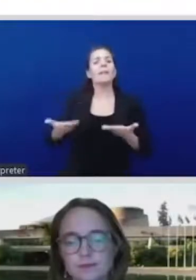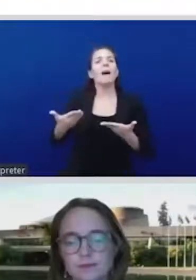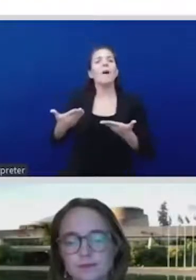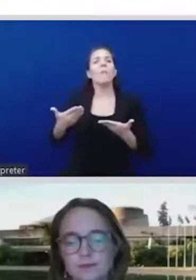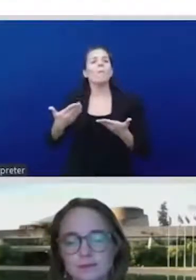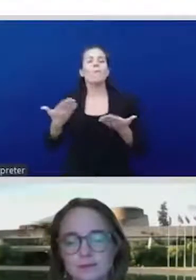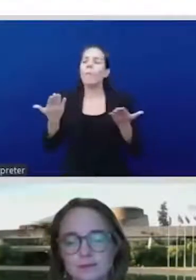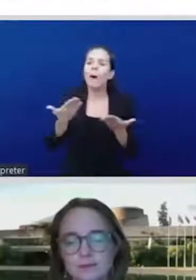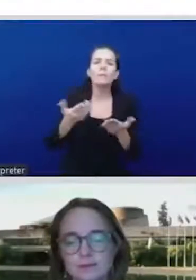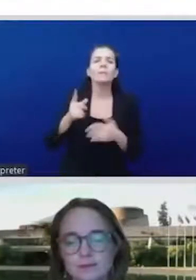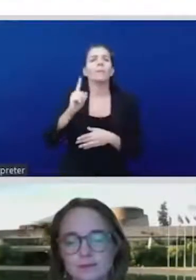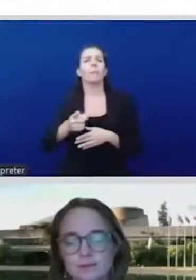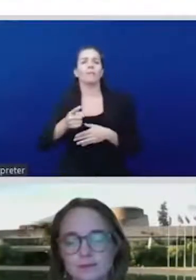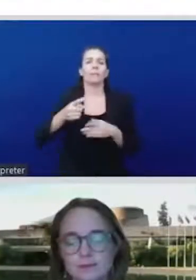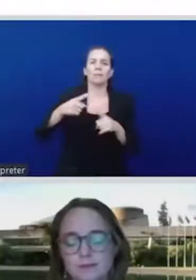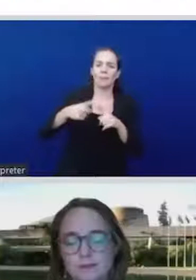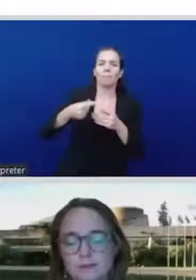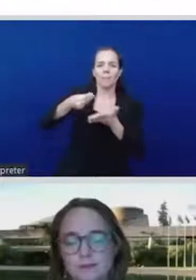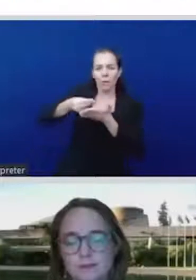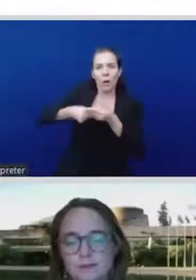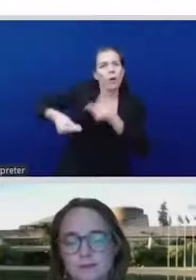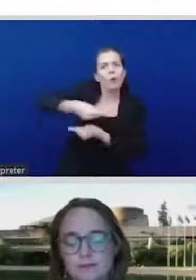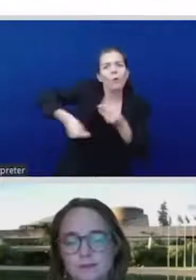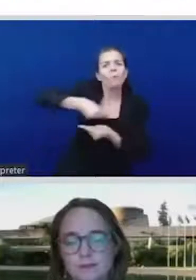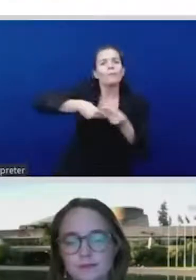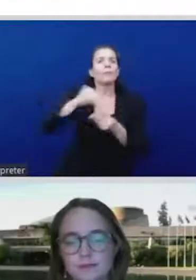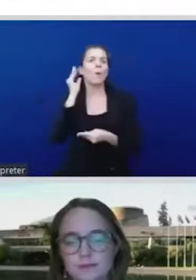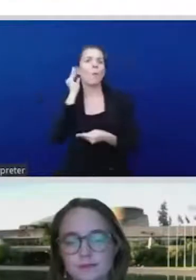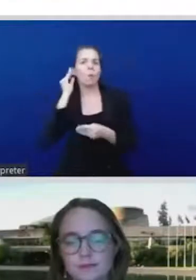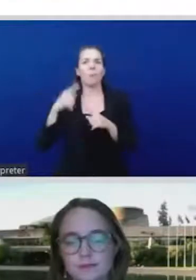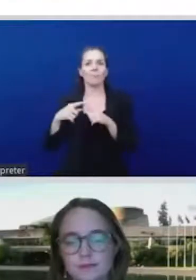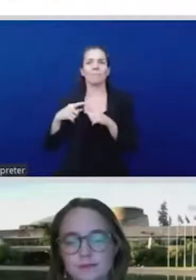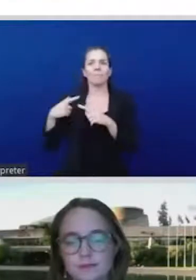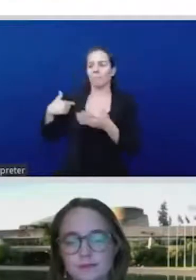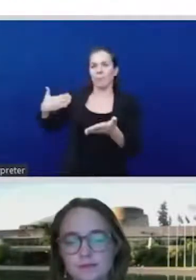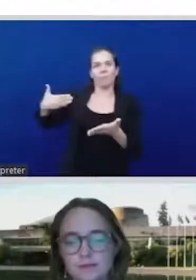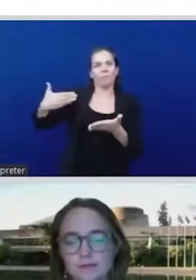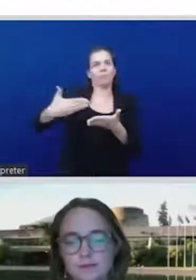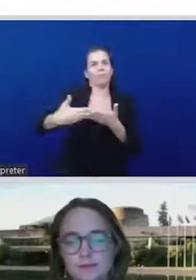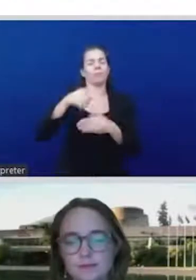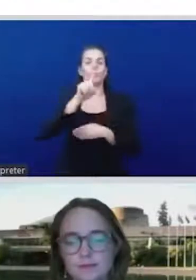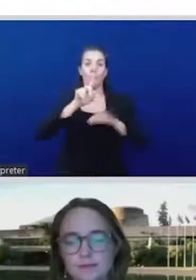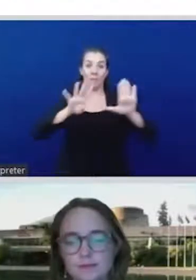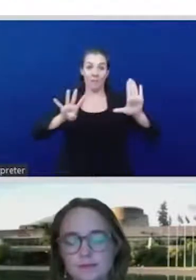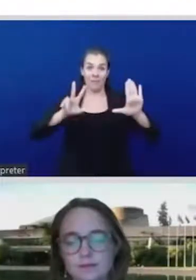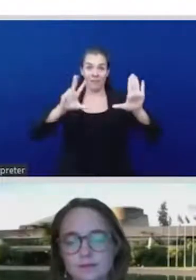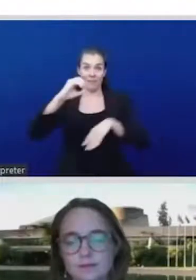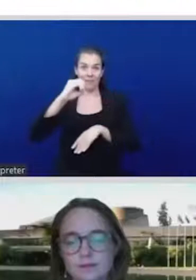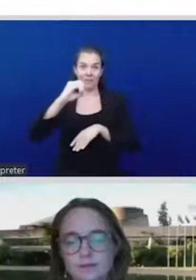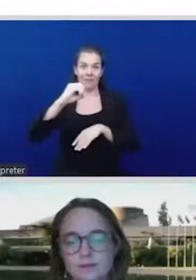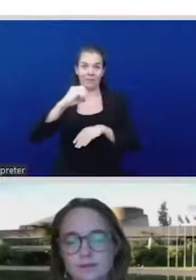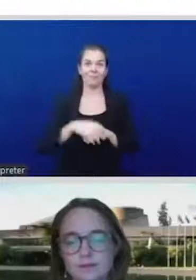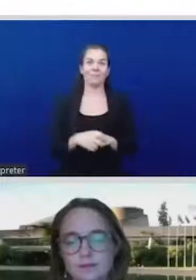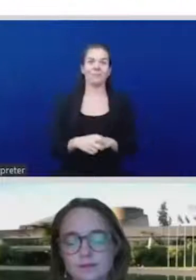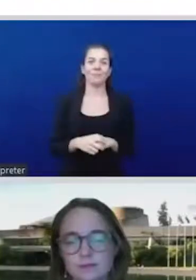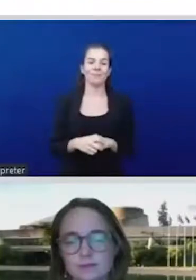any truth about who killed her. But Mariama, you were part of that big movement,